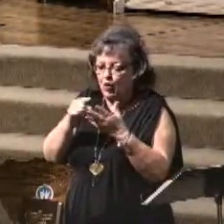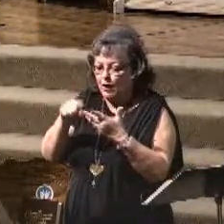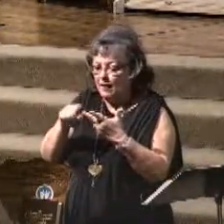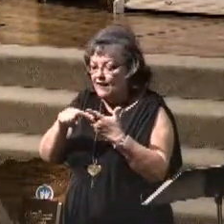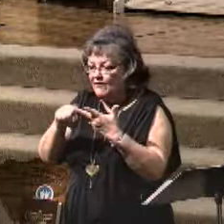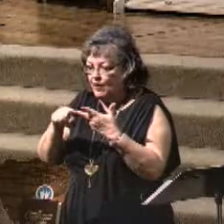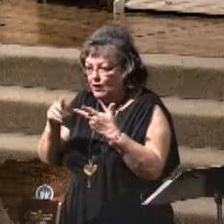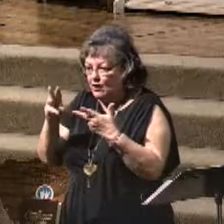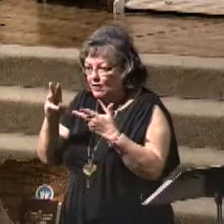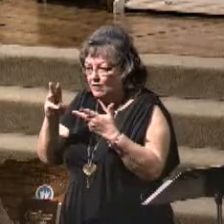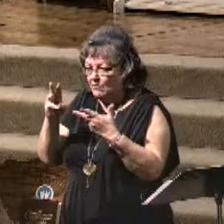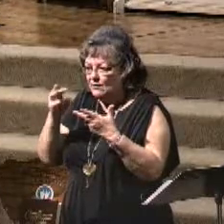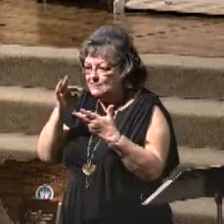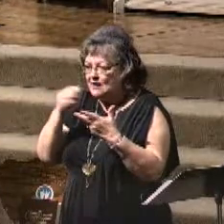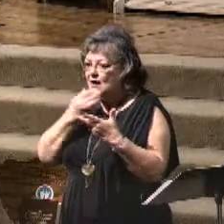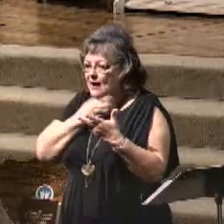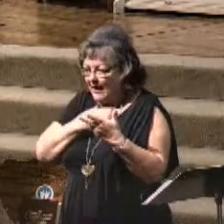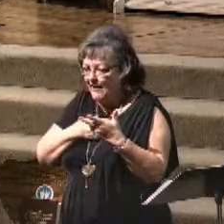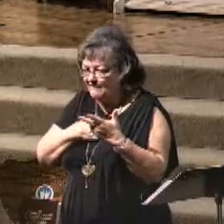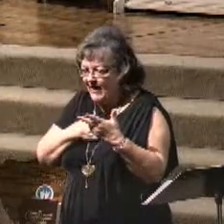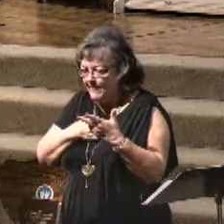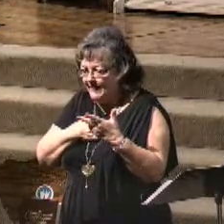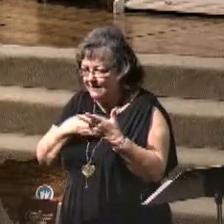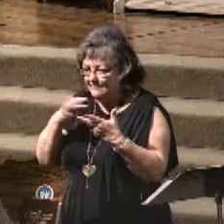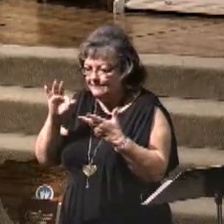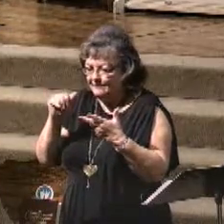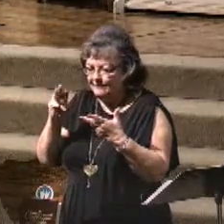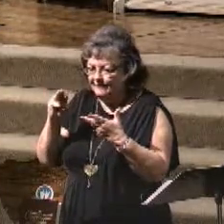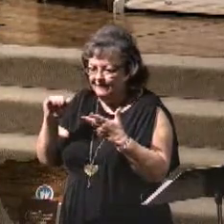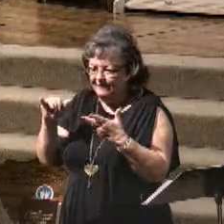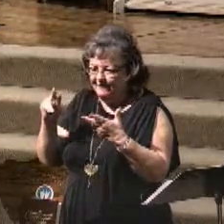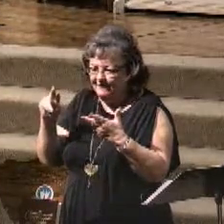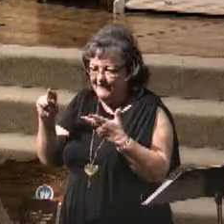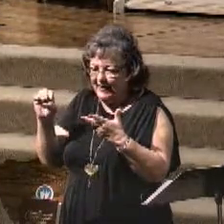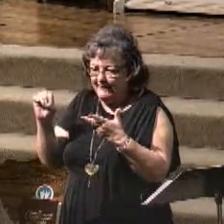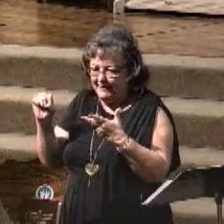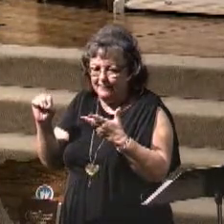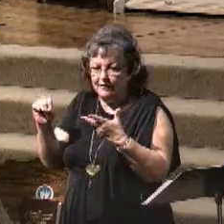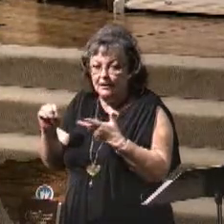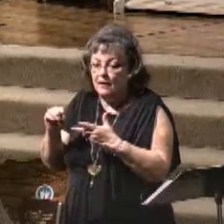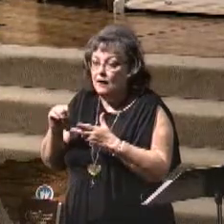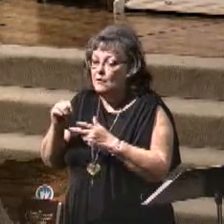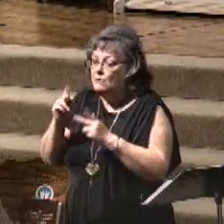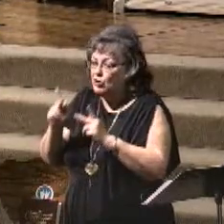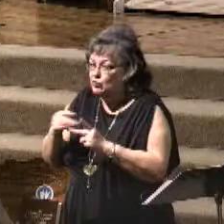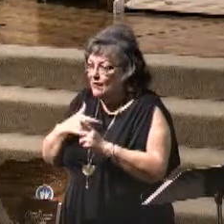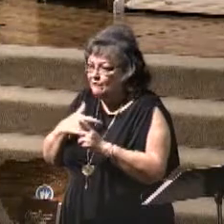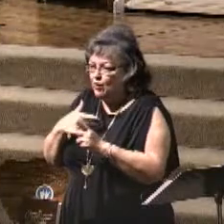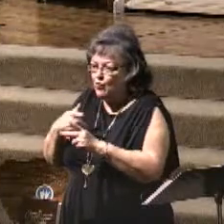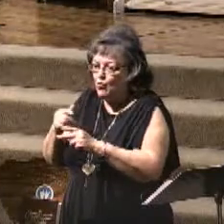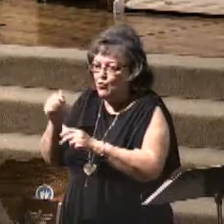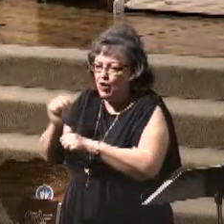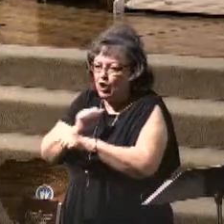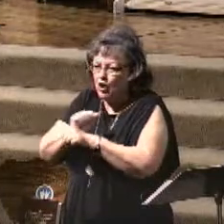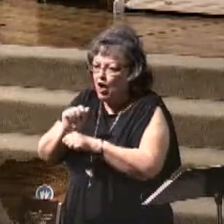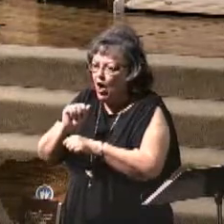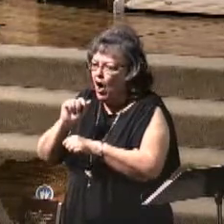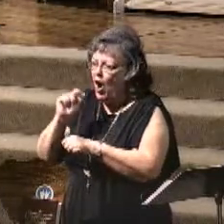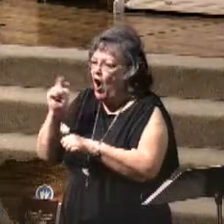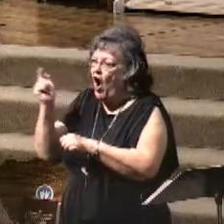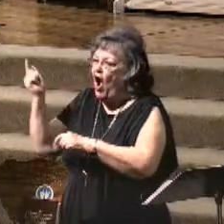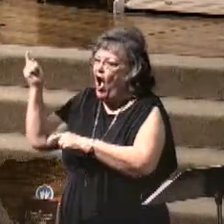The terrible, the Bible says that a person will have to work all day long to get one meal for one person.